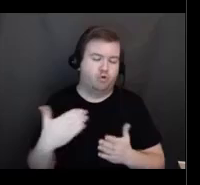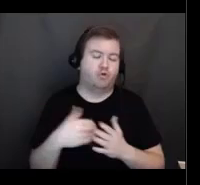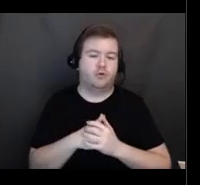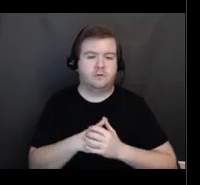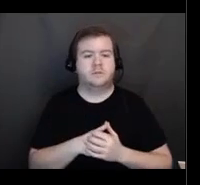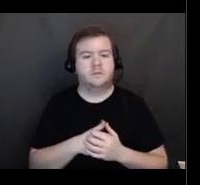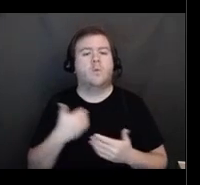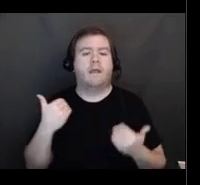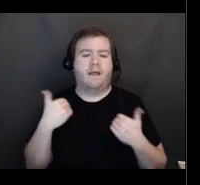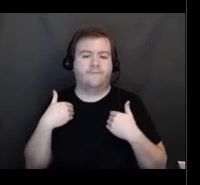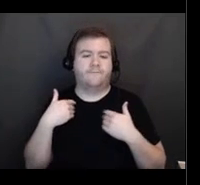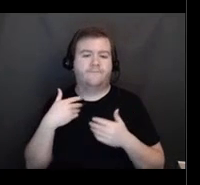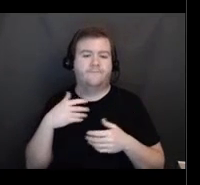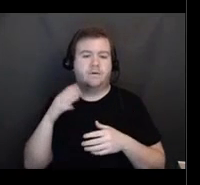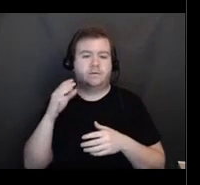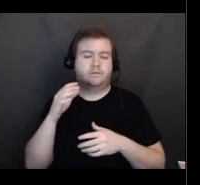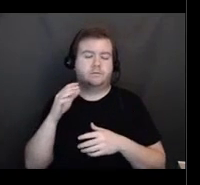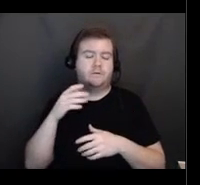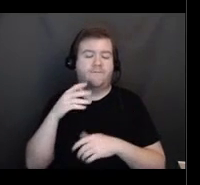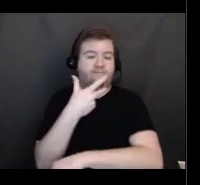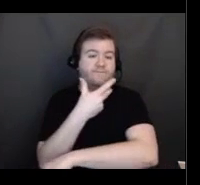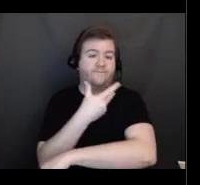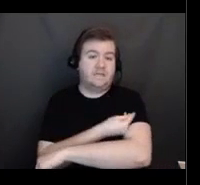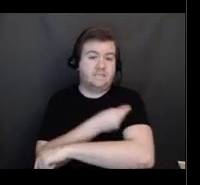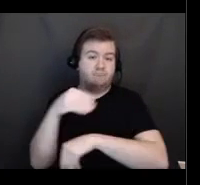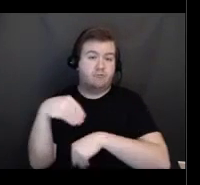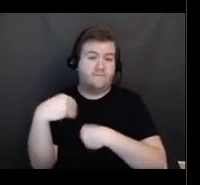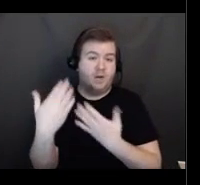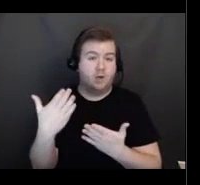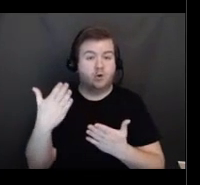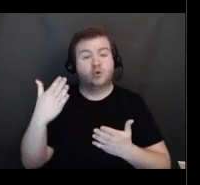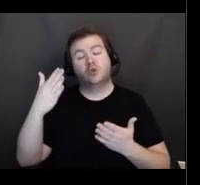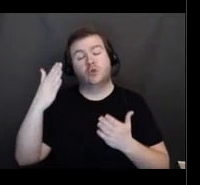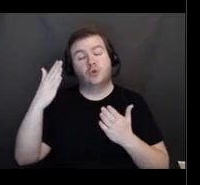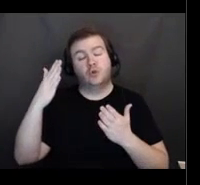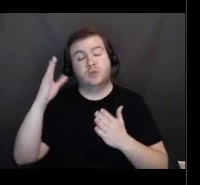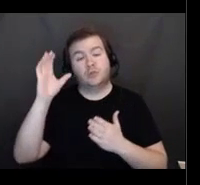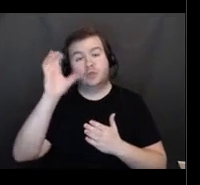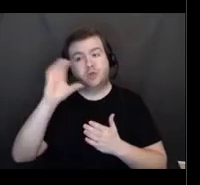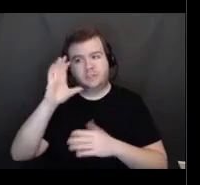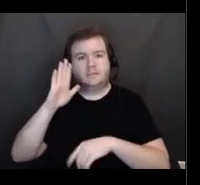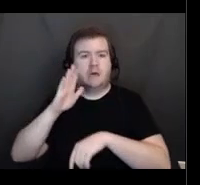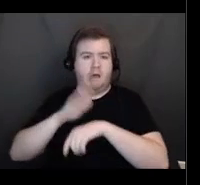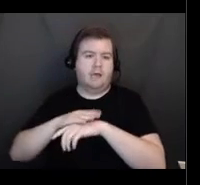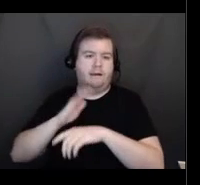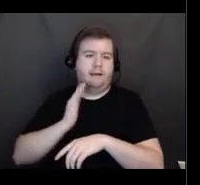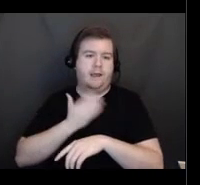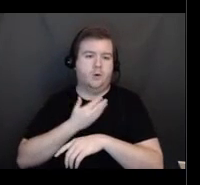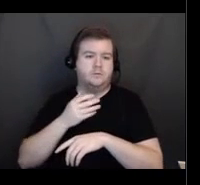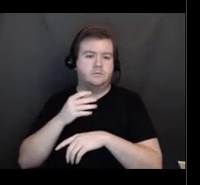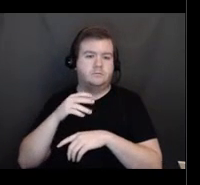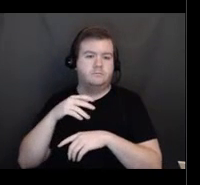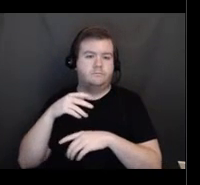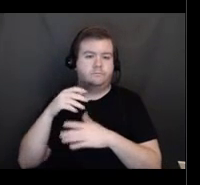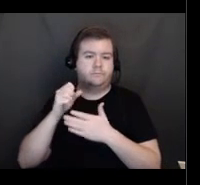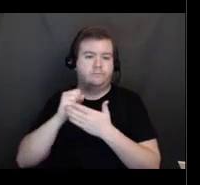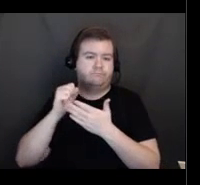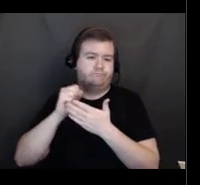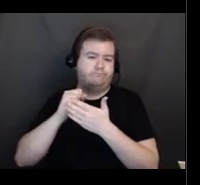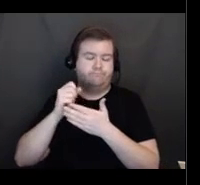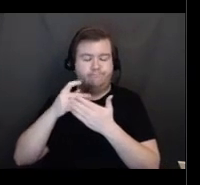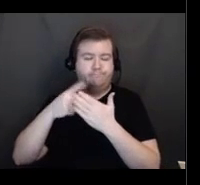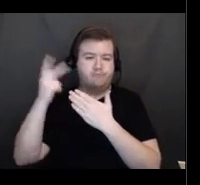searches on our platforms and so you want to make sure that you get their address and zip code. And then